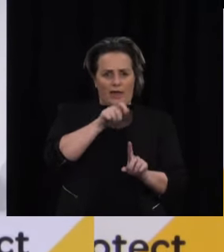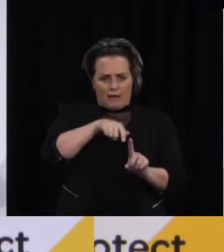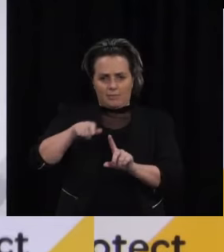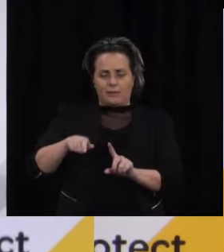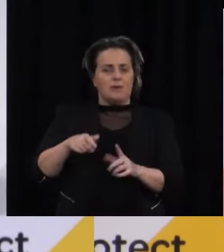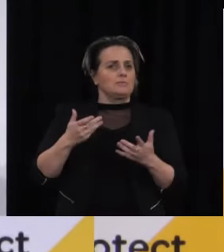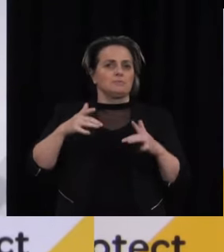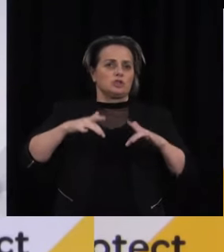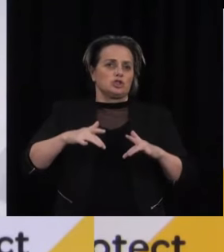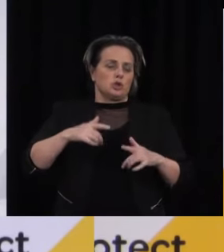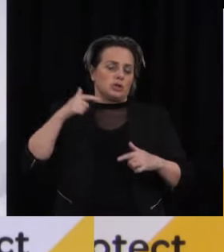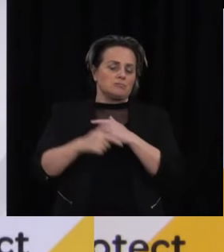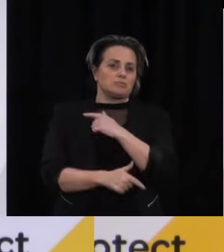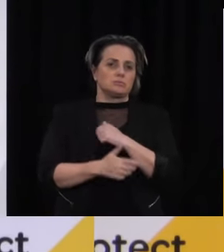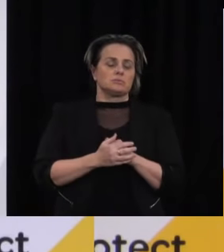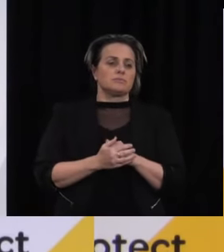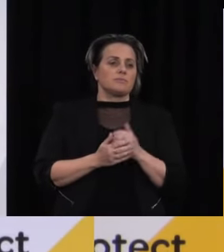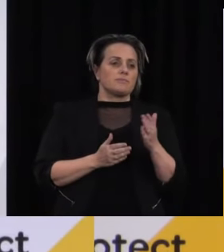ongoing.